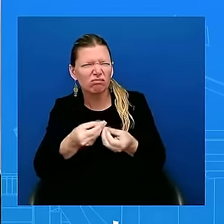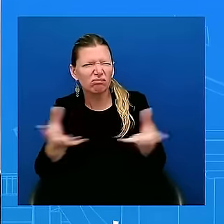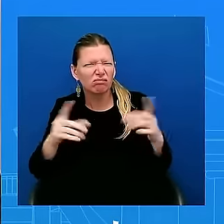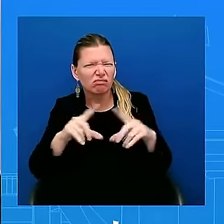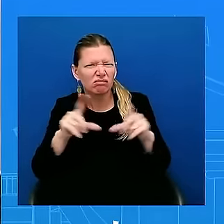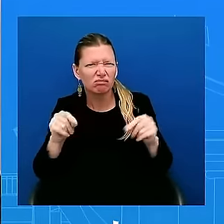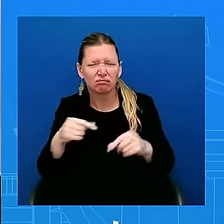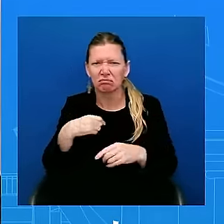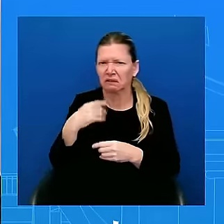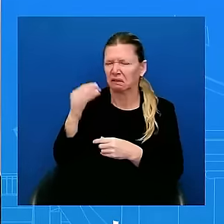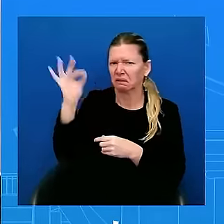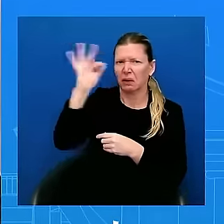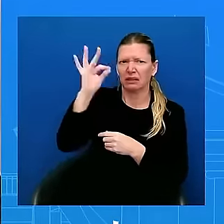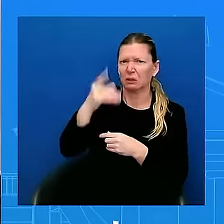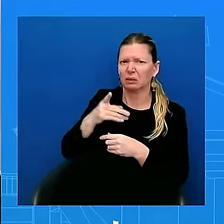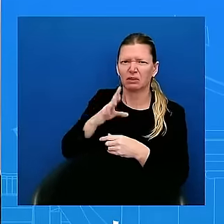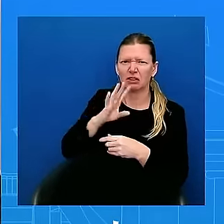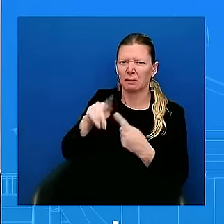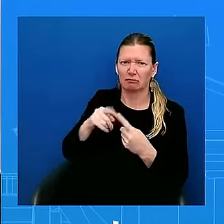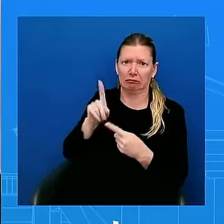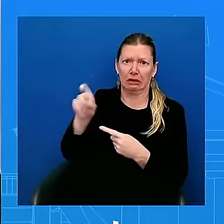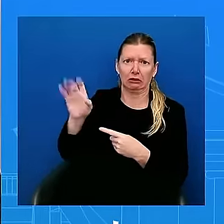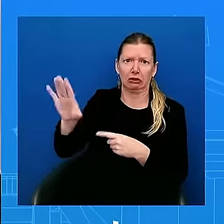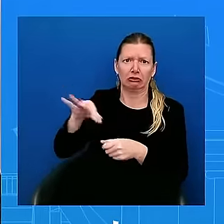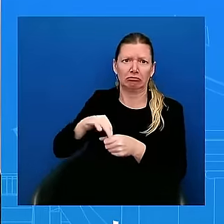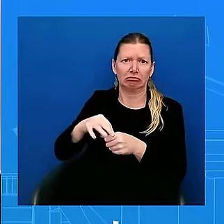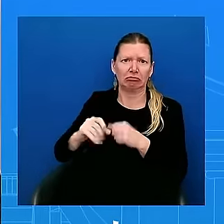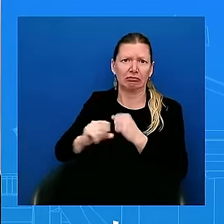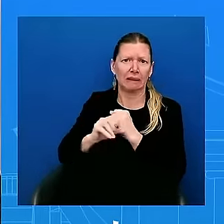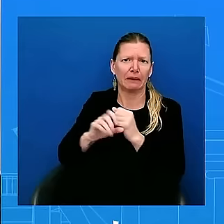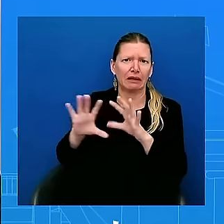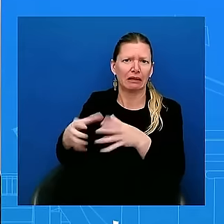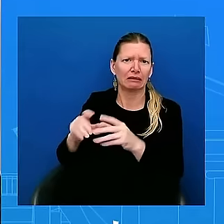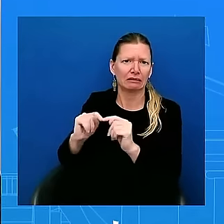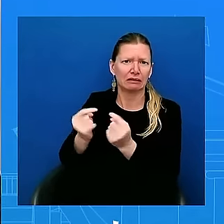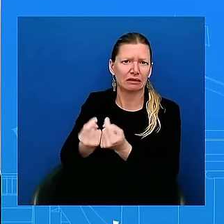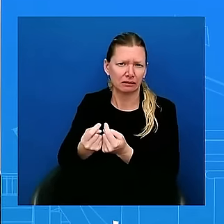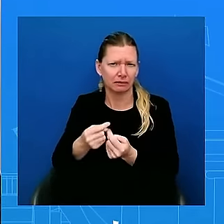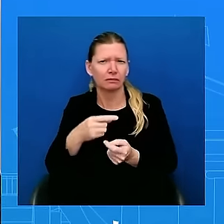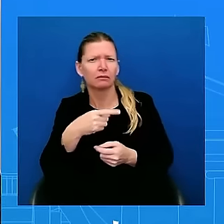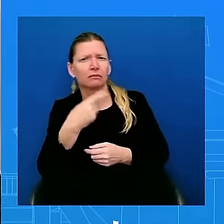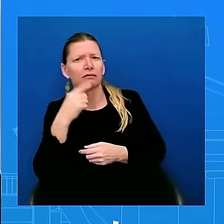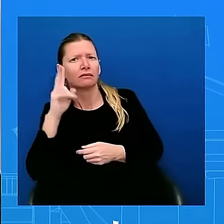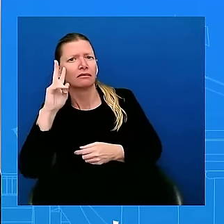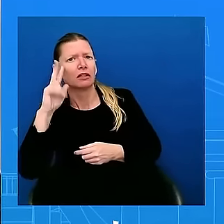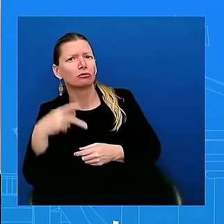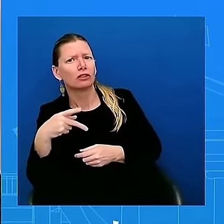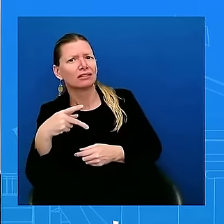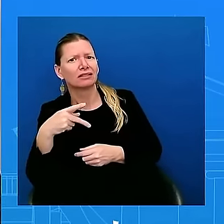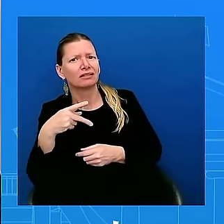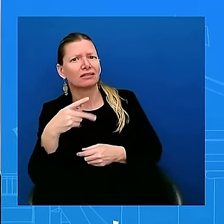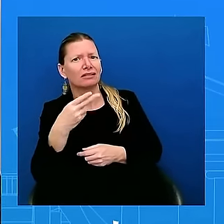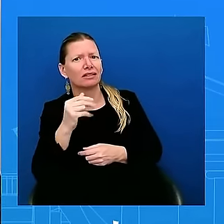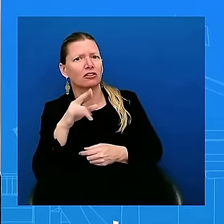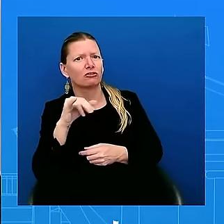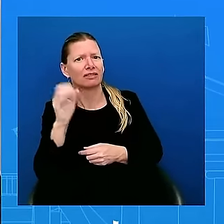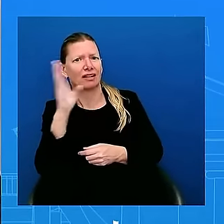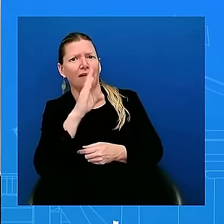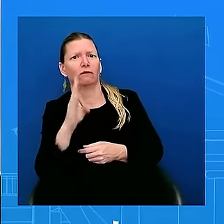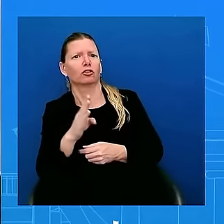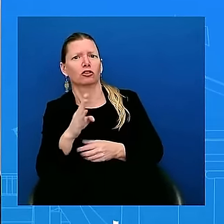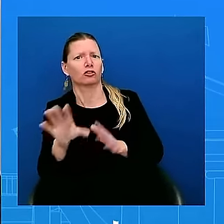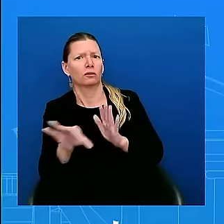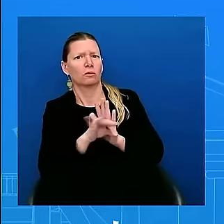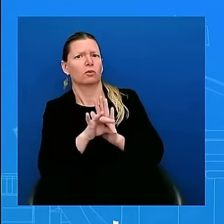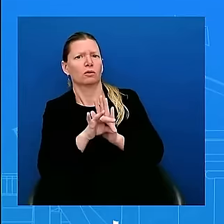been such a position. It doesn't exist. Why are Democrats so sensitive about the vice president and the border?